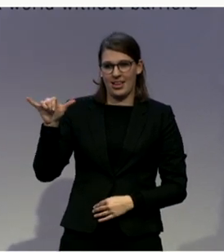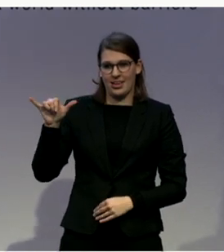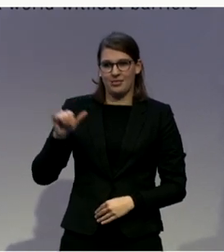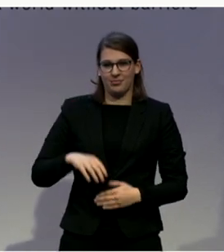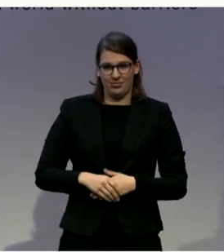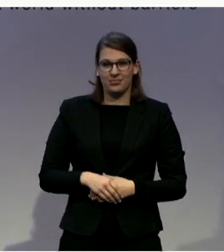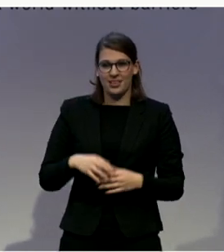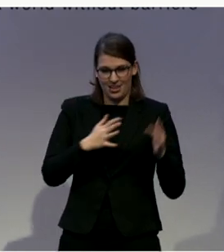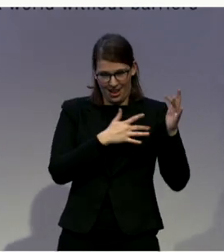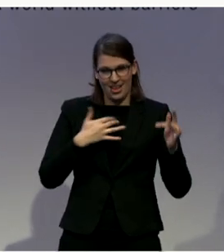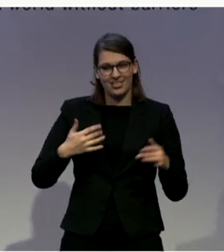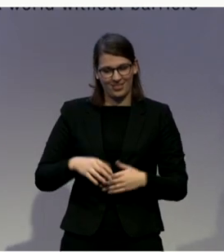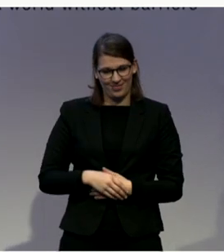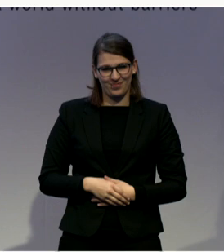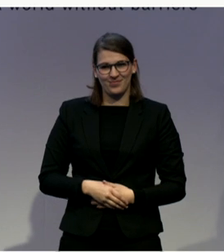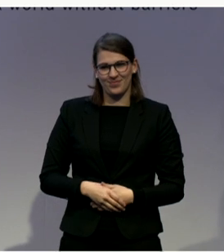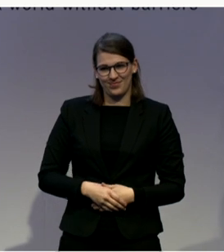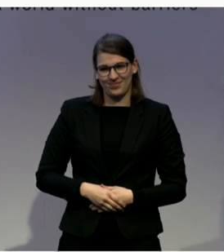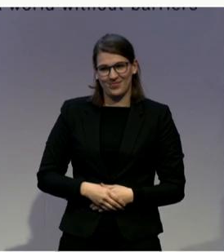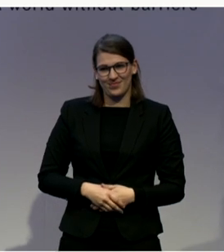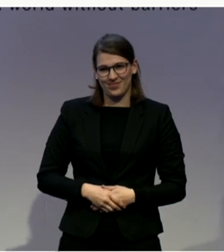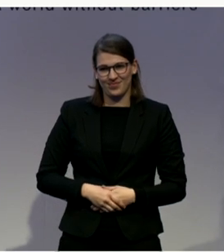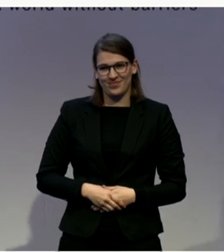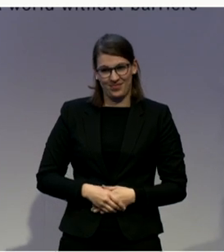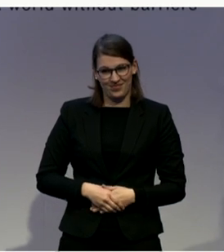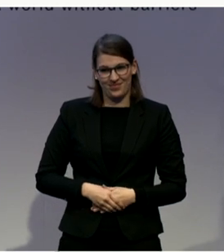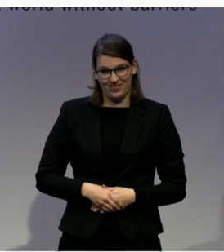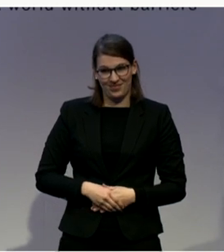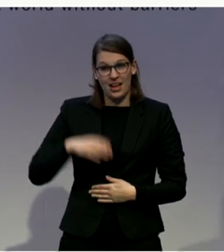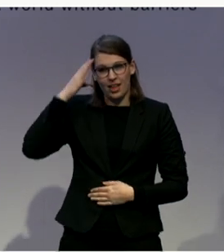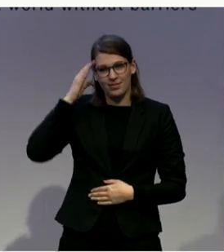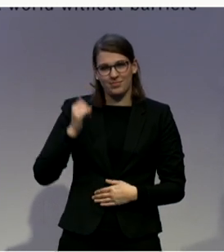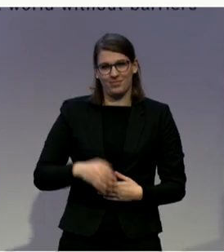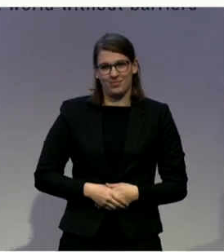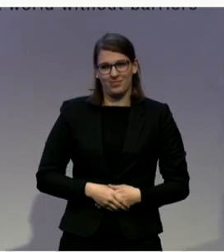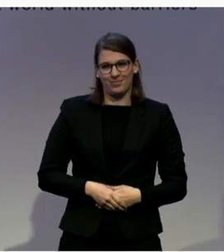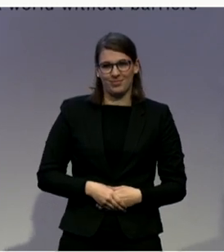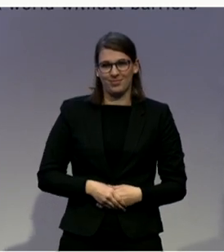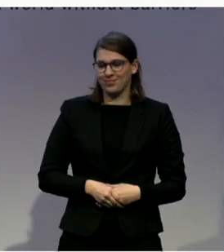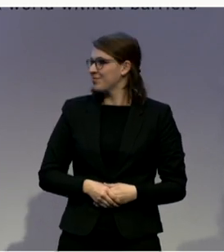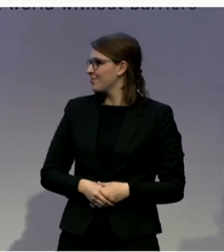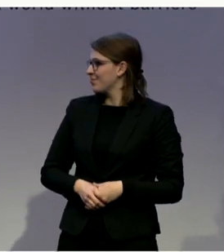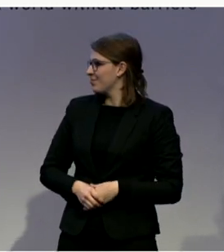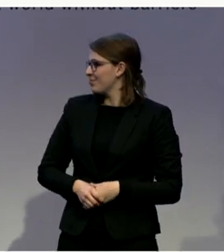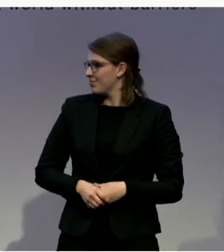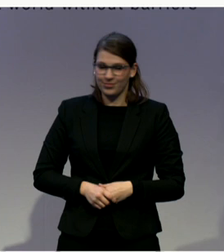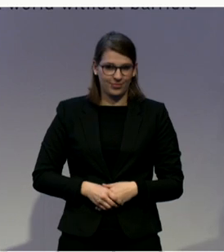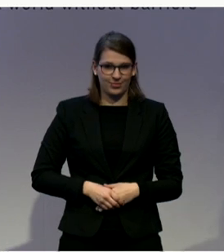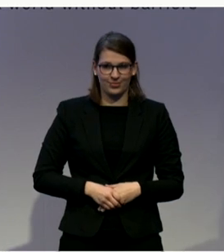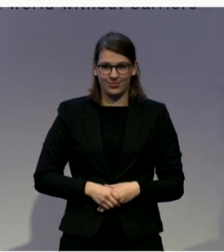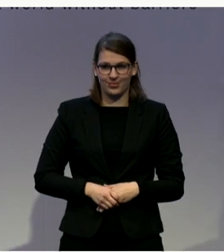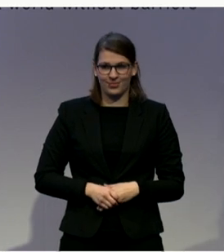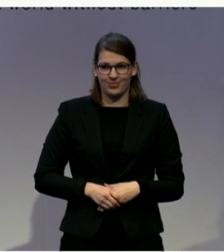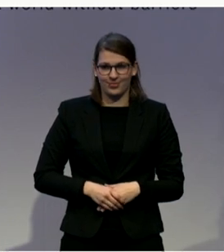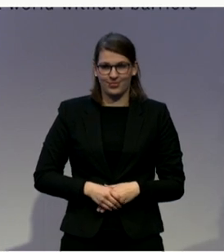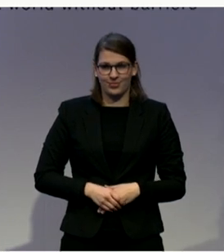innovative practices that we're very privileged to have on this panel. So, John. Thank you very much, Martha. So, what I'm going to do today is